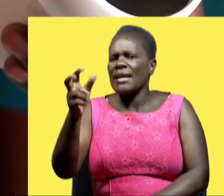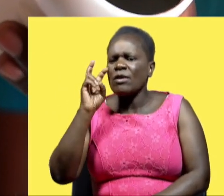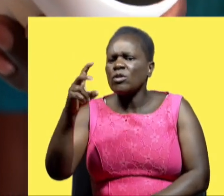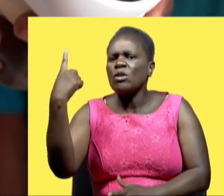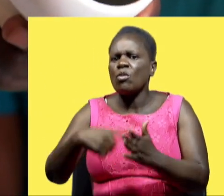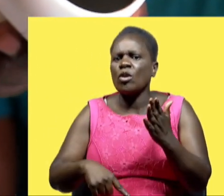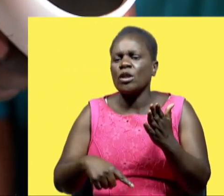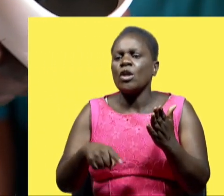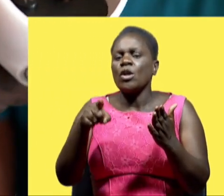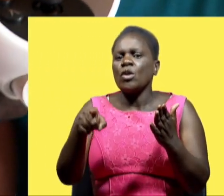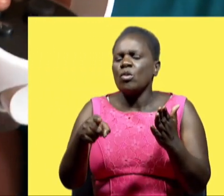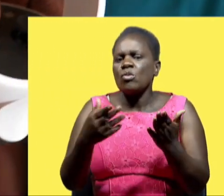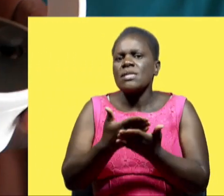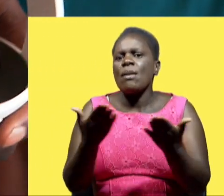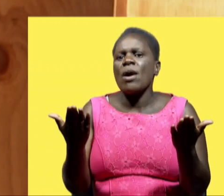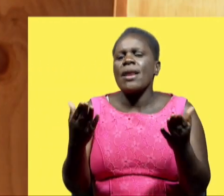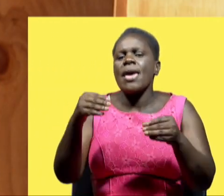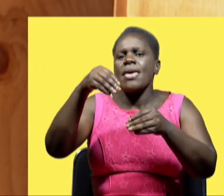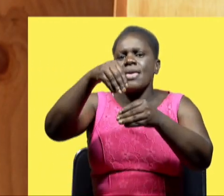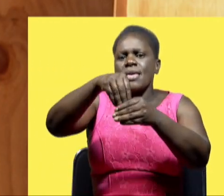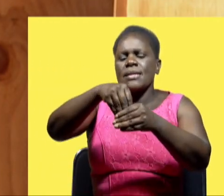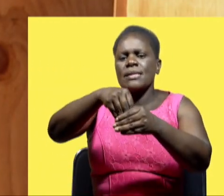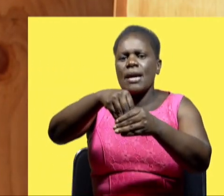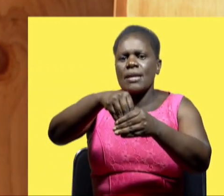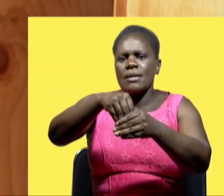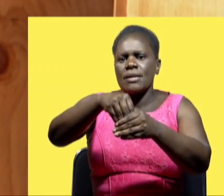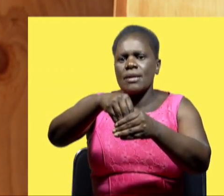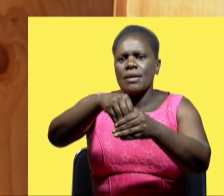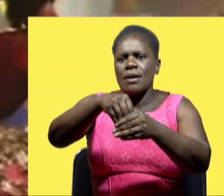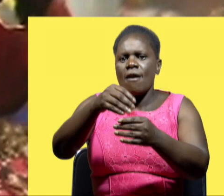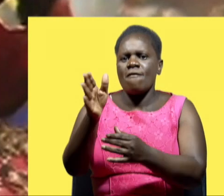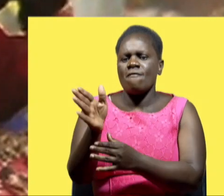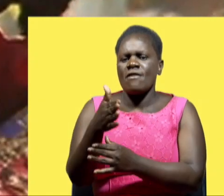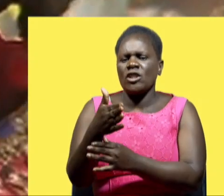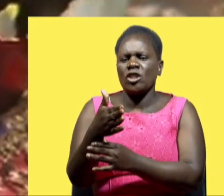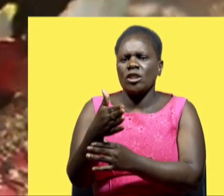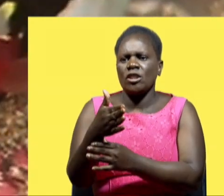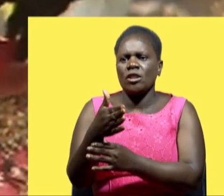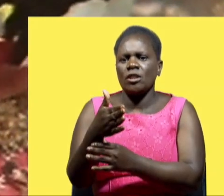you see i heard that you are somewhere inside with the fish what was that